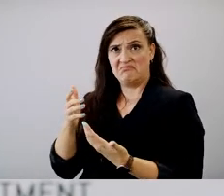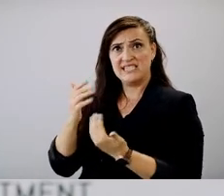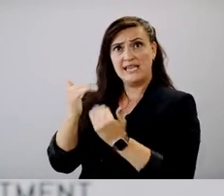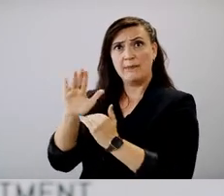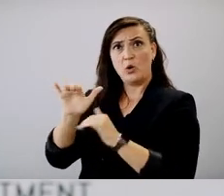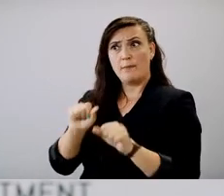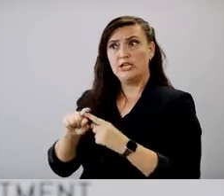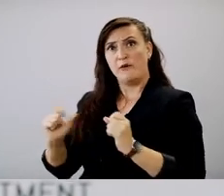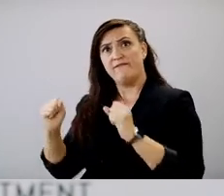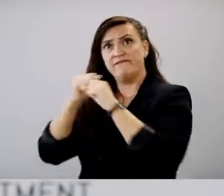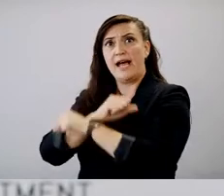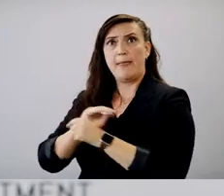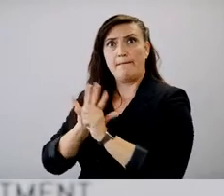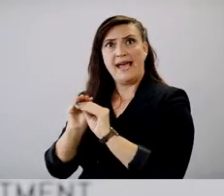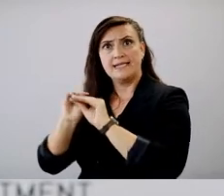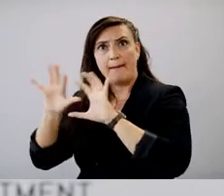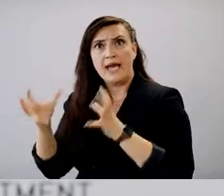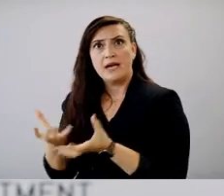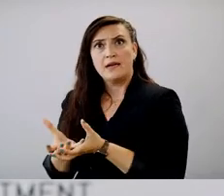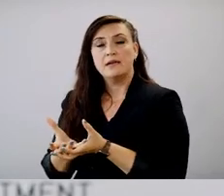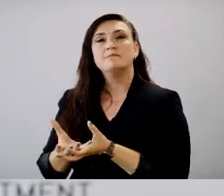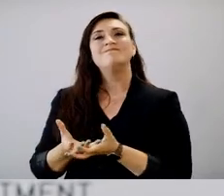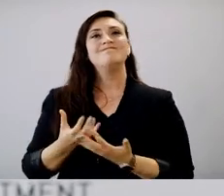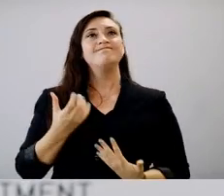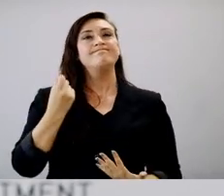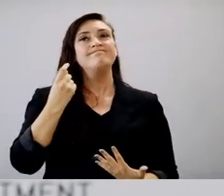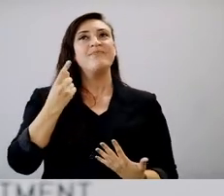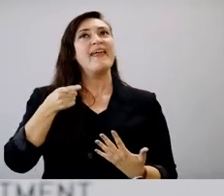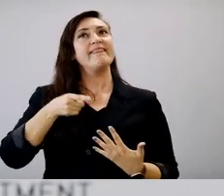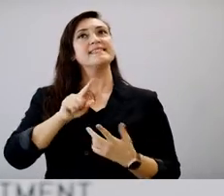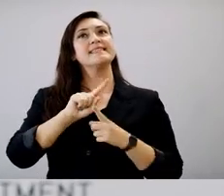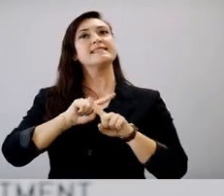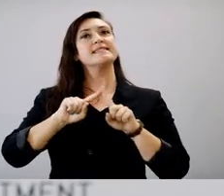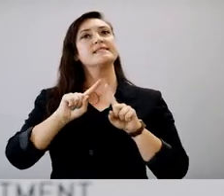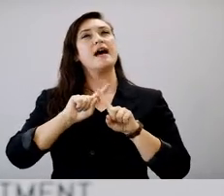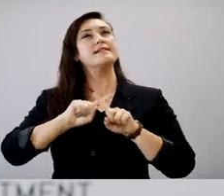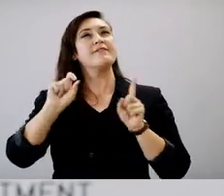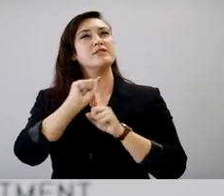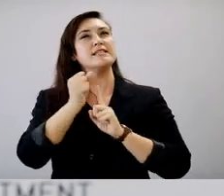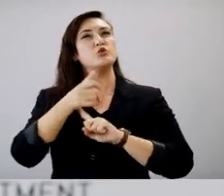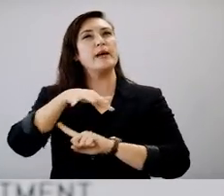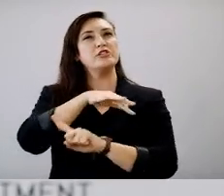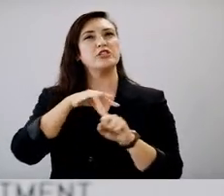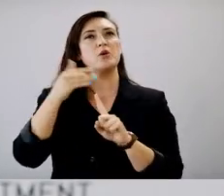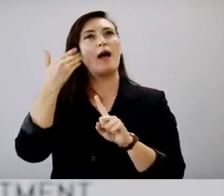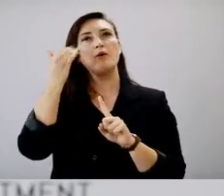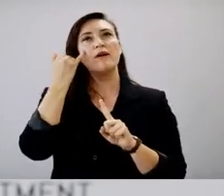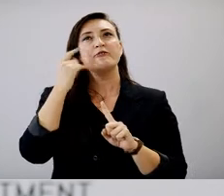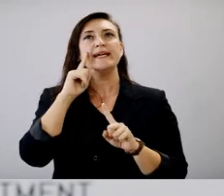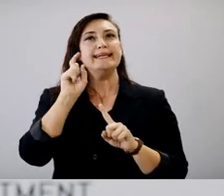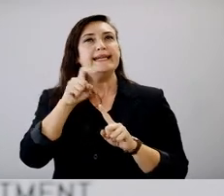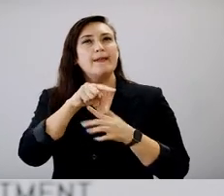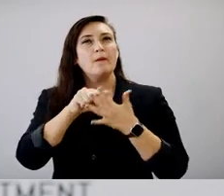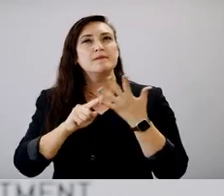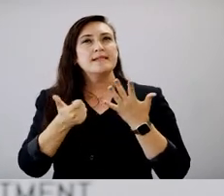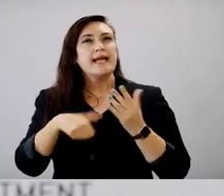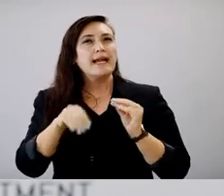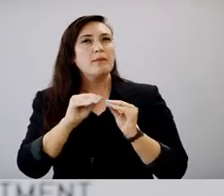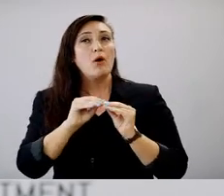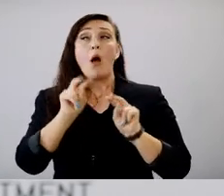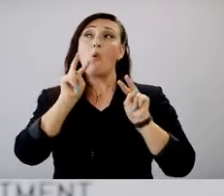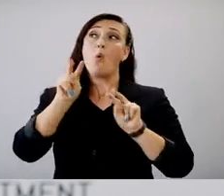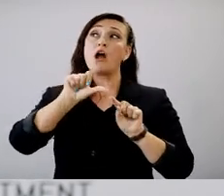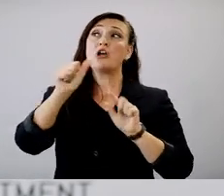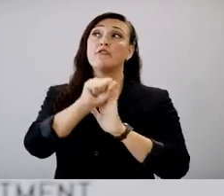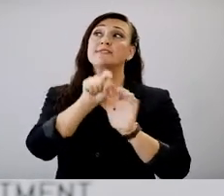this pandemic? You know, I, I think we're in such a different point. I don't know that we need those mandates. You know, you watch what happens in other